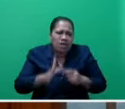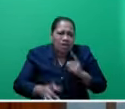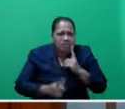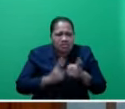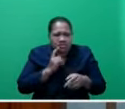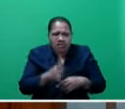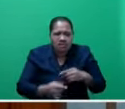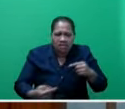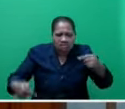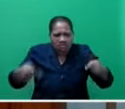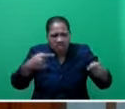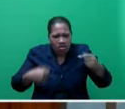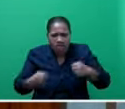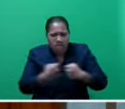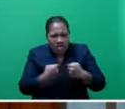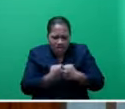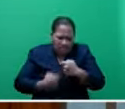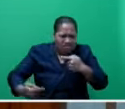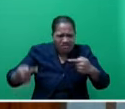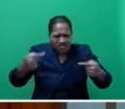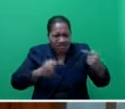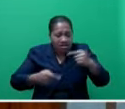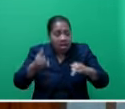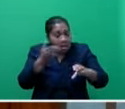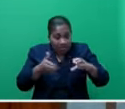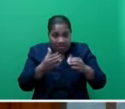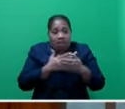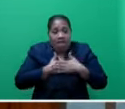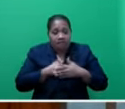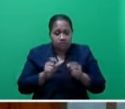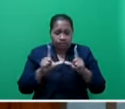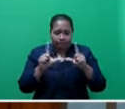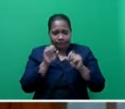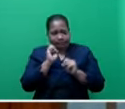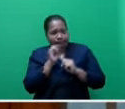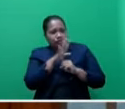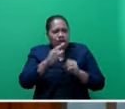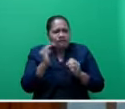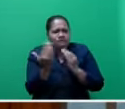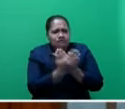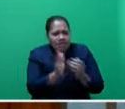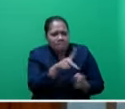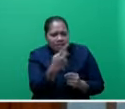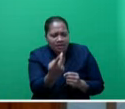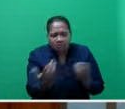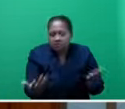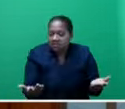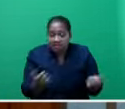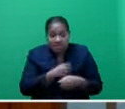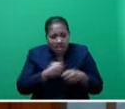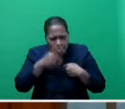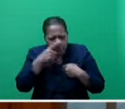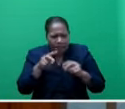or fighting, which the media just loves to highlight on their front page. Our people are fatigued and